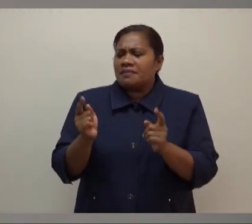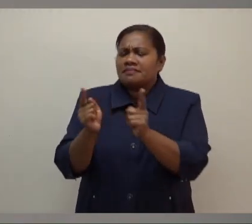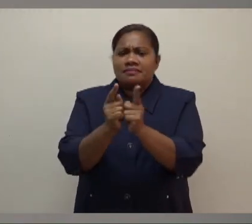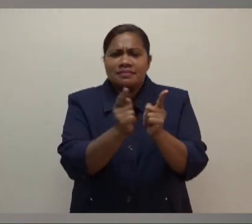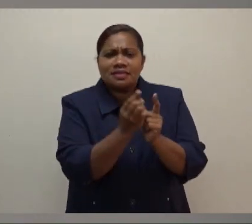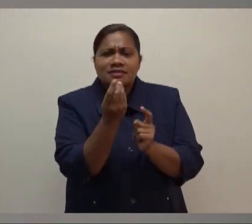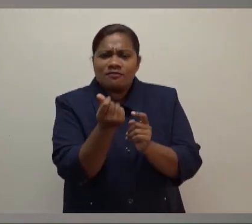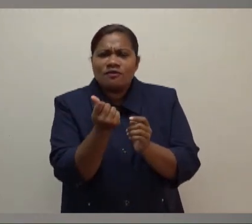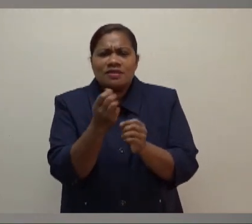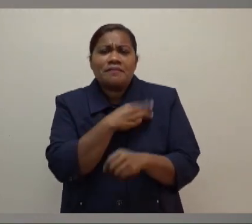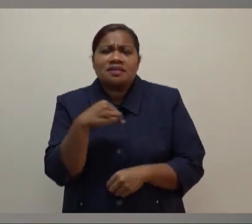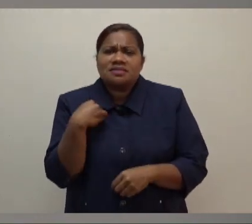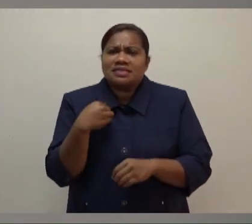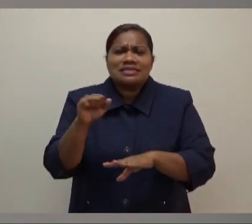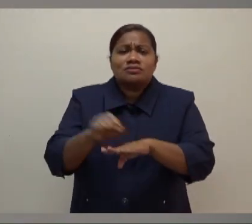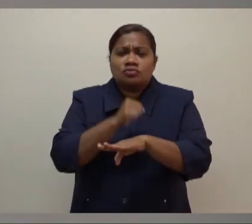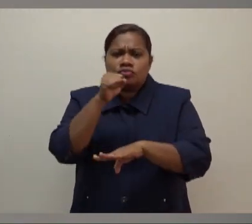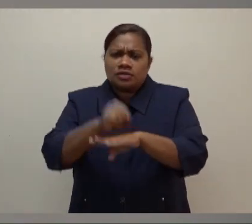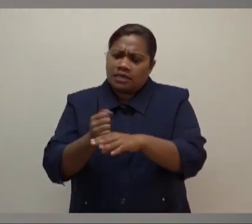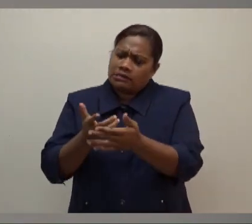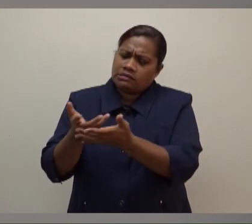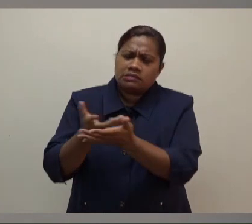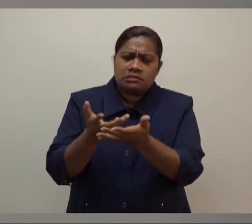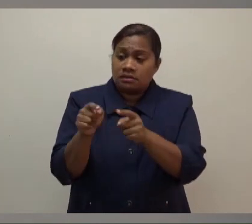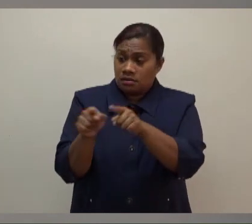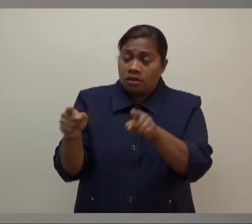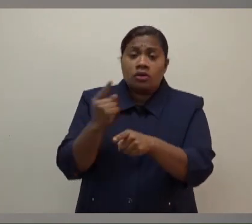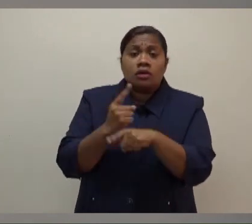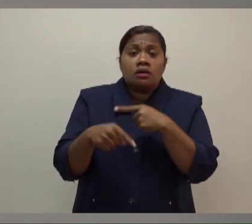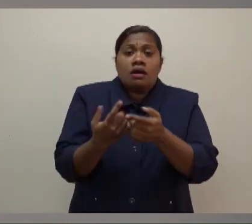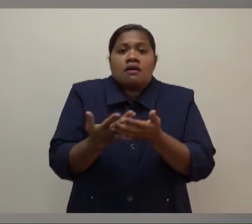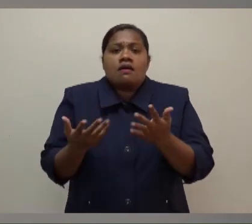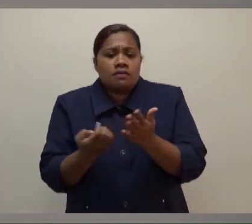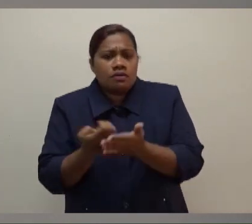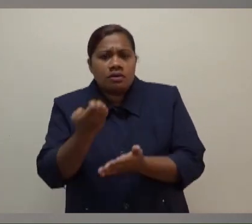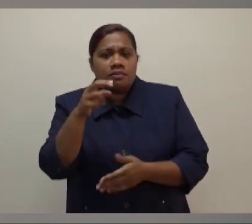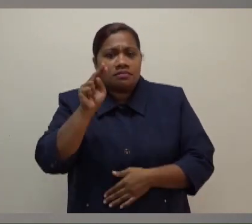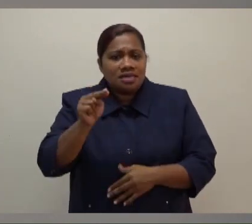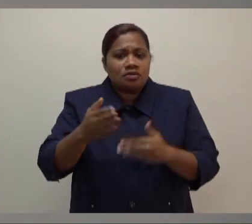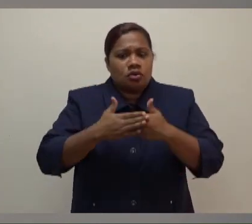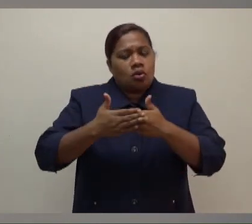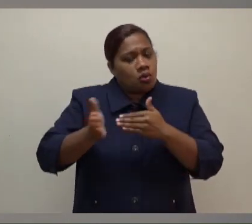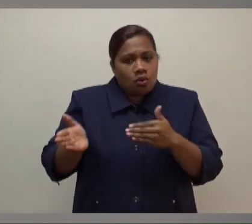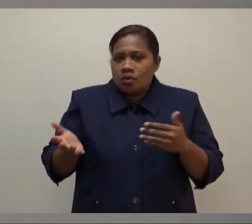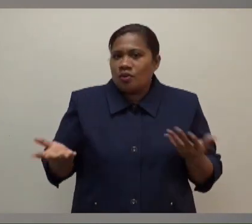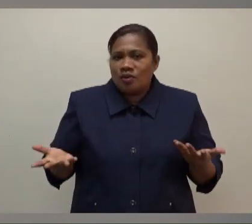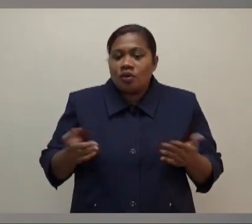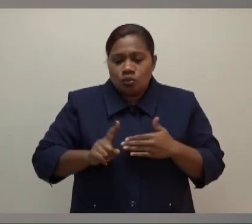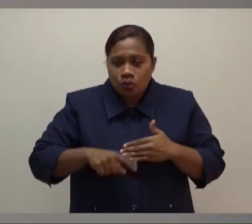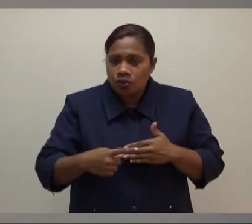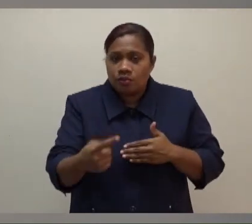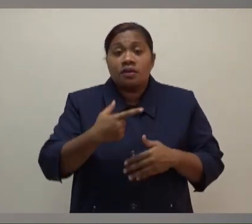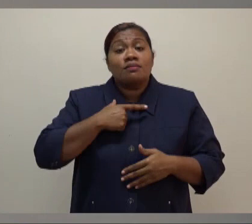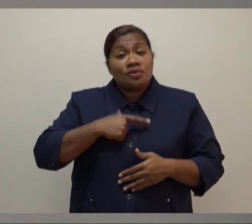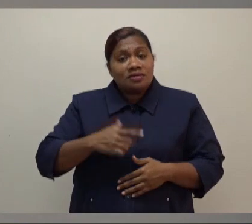in Singapore, and we talked about how, they even talked about how the economy needs to continue to open up. Because it does have a